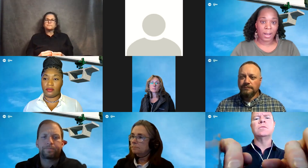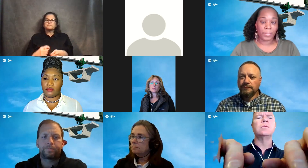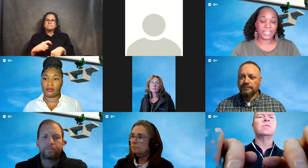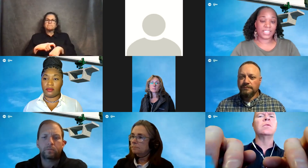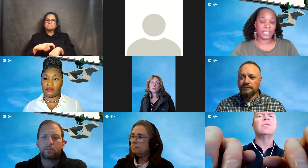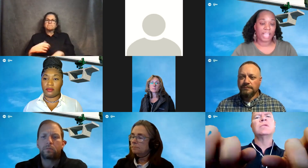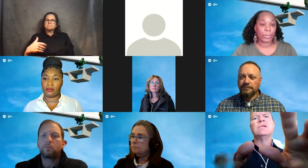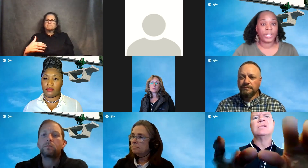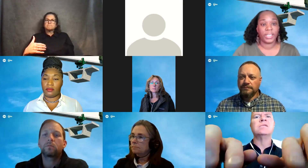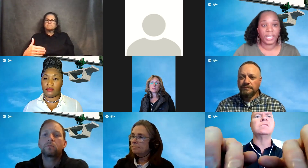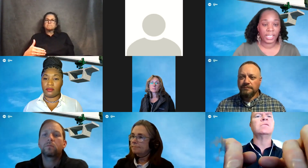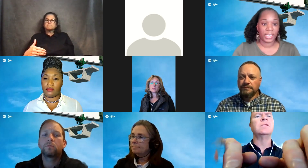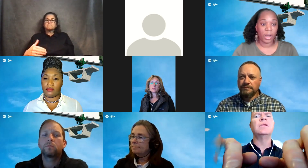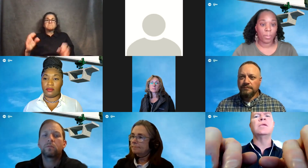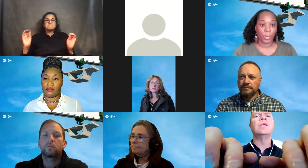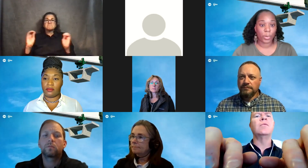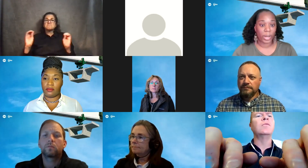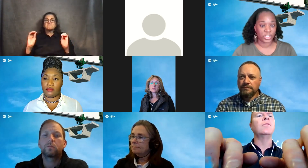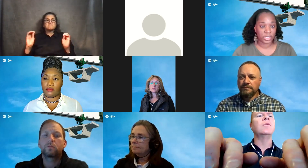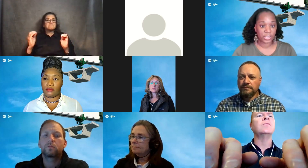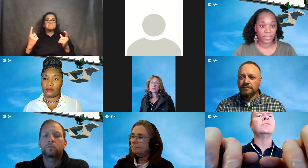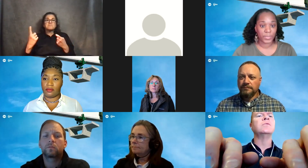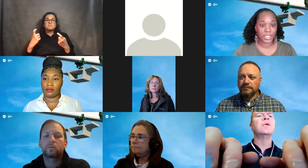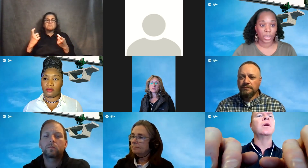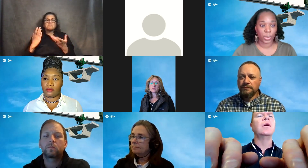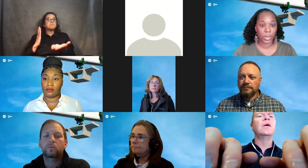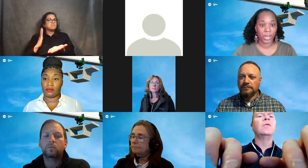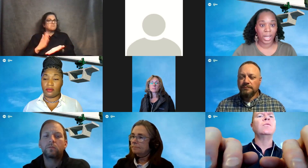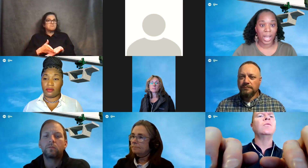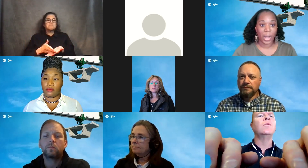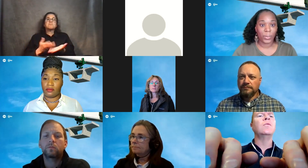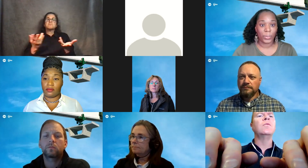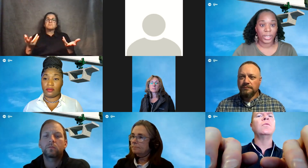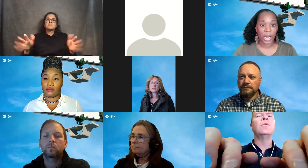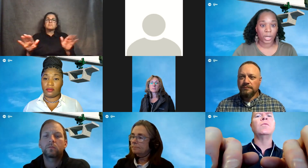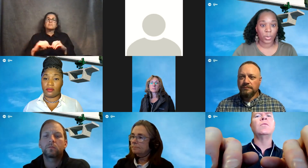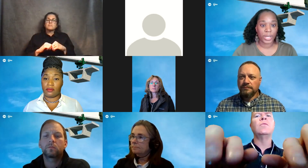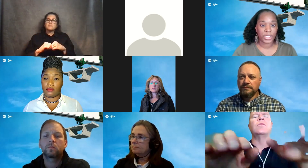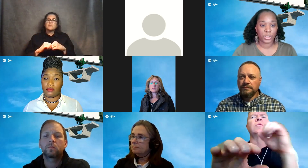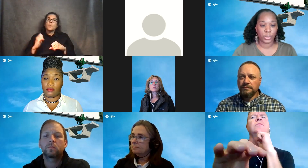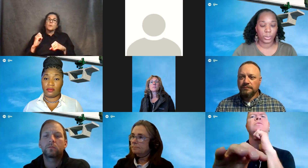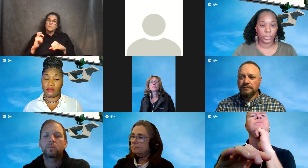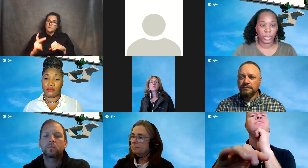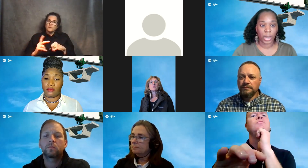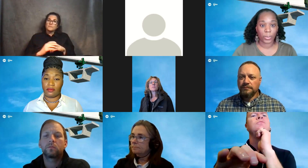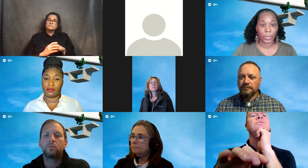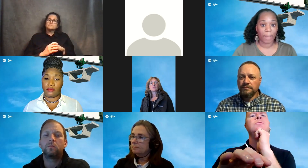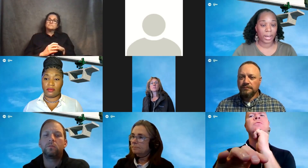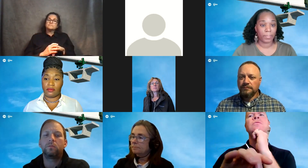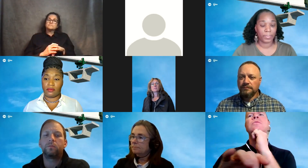Um, it doesn't look like we're getting any more questions. So we are going to